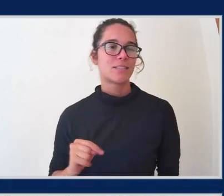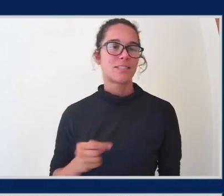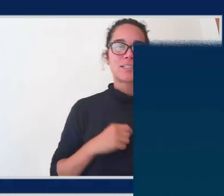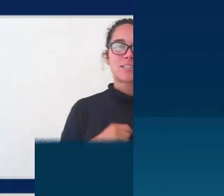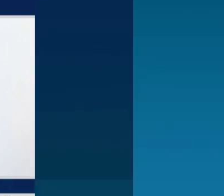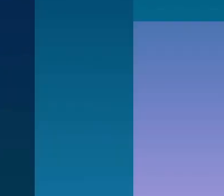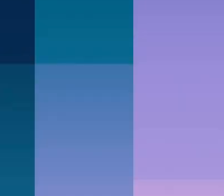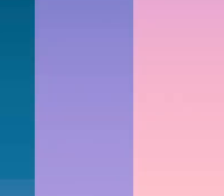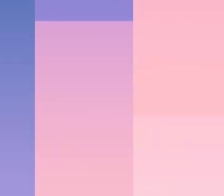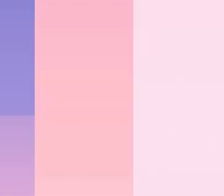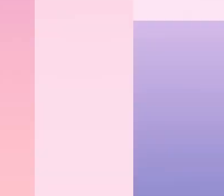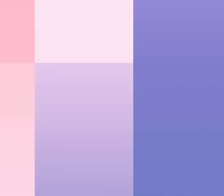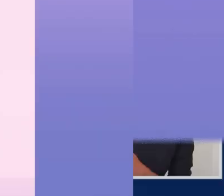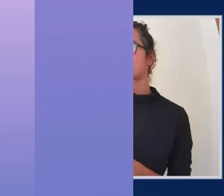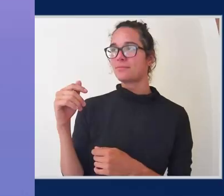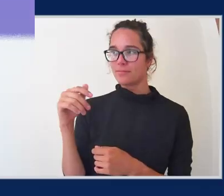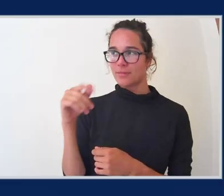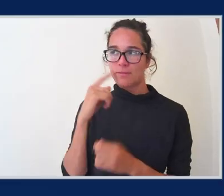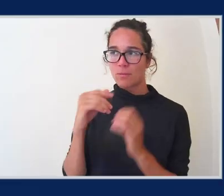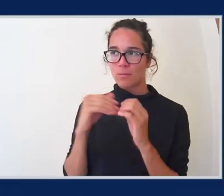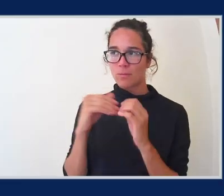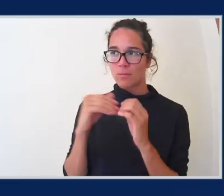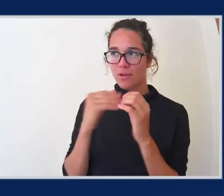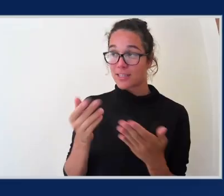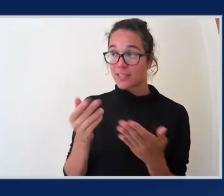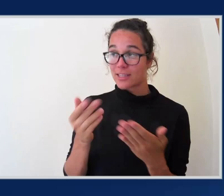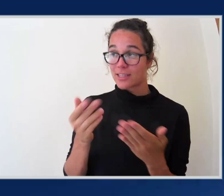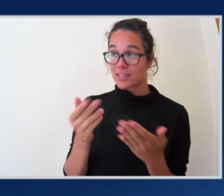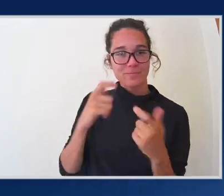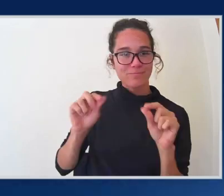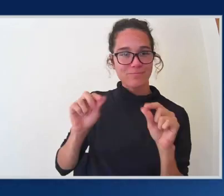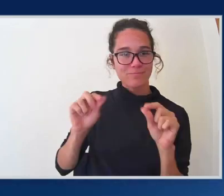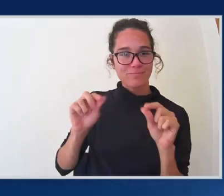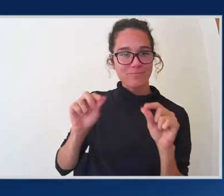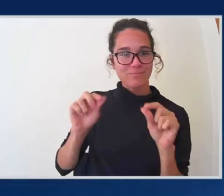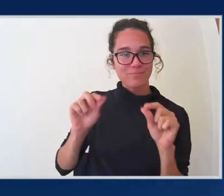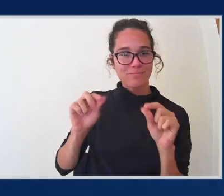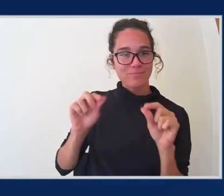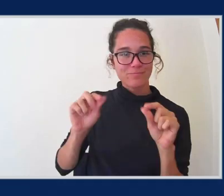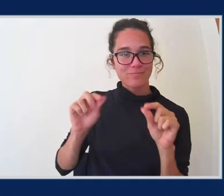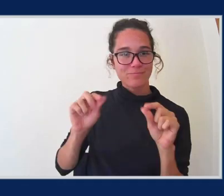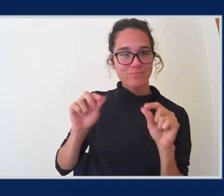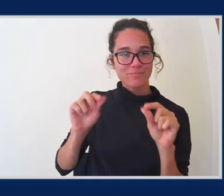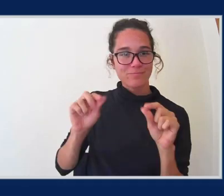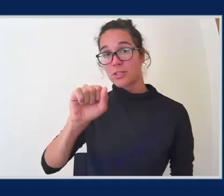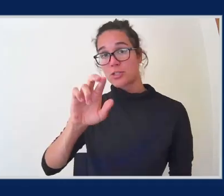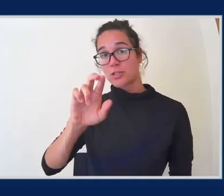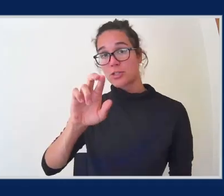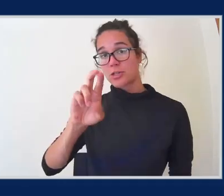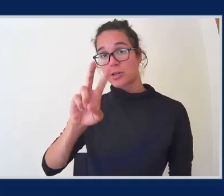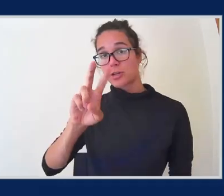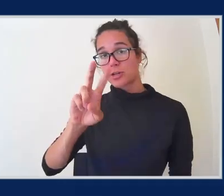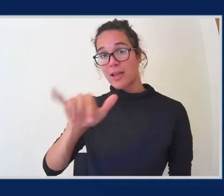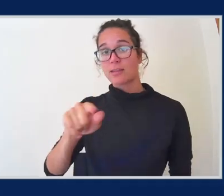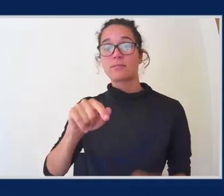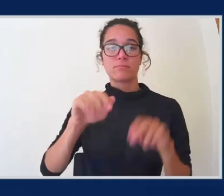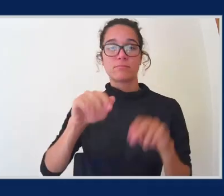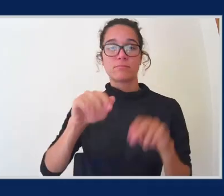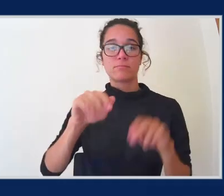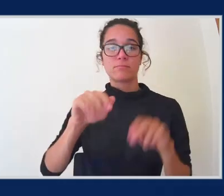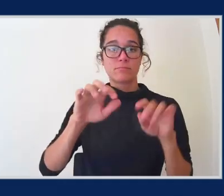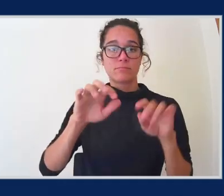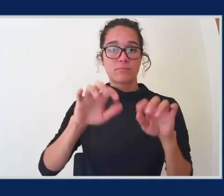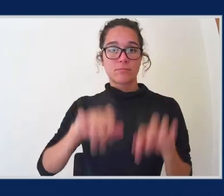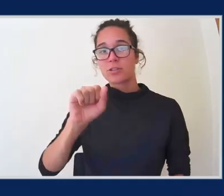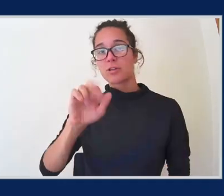Yeah. And hey, don't forget, there's a survey. We're going to drop that link in the chat. Do the survey. Follow twitch.tv forward slash AWS